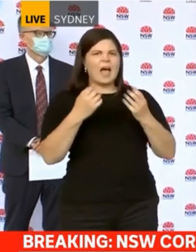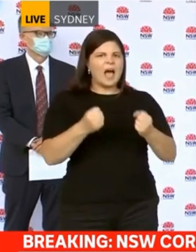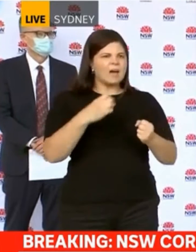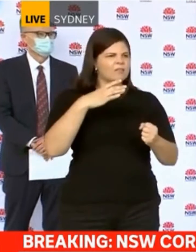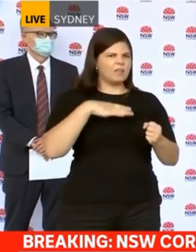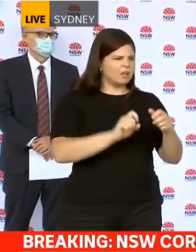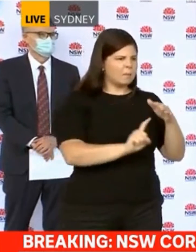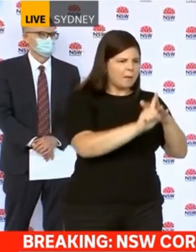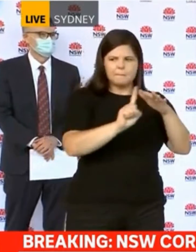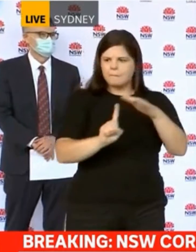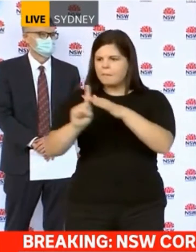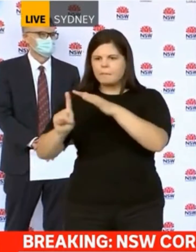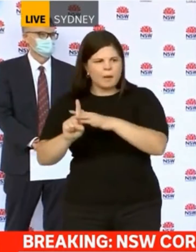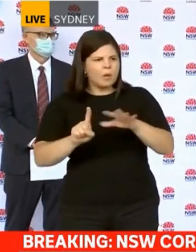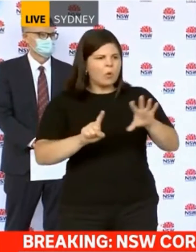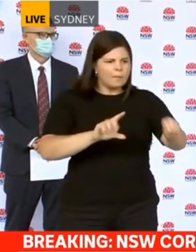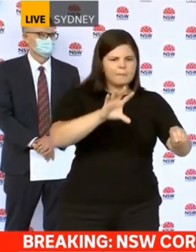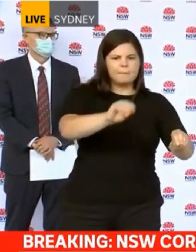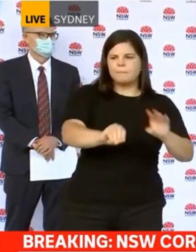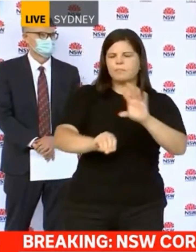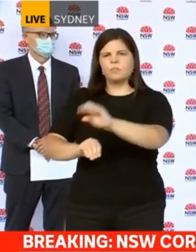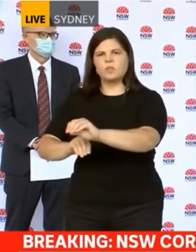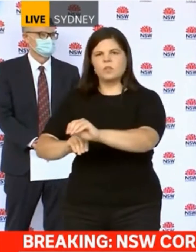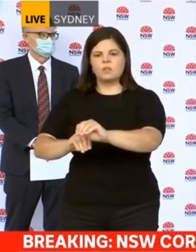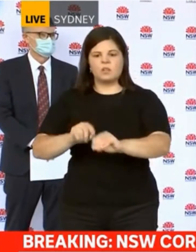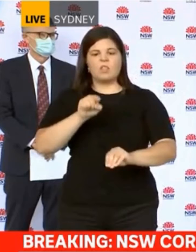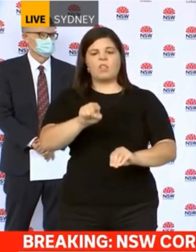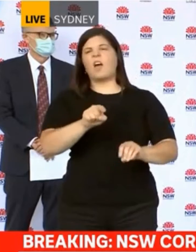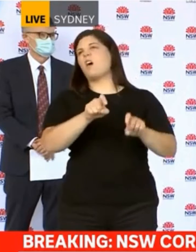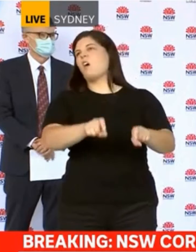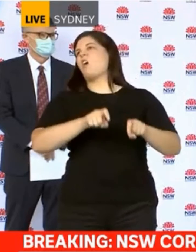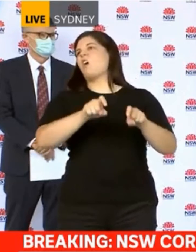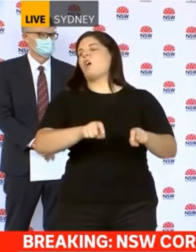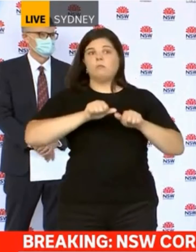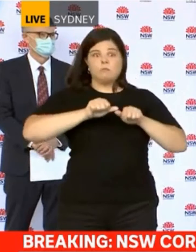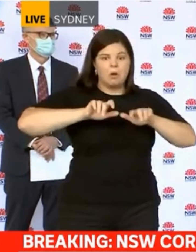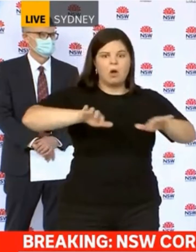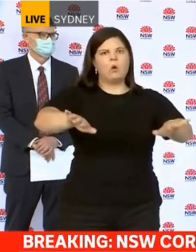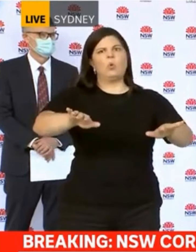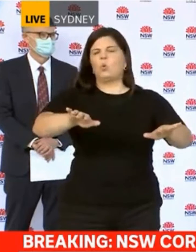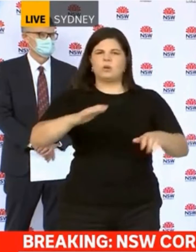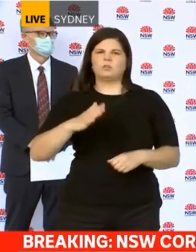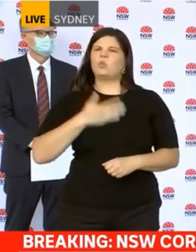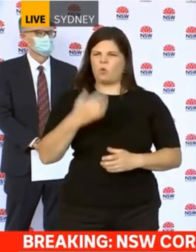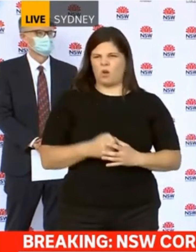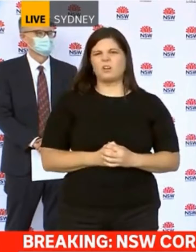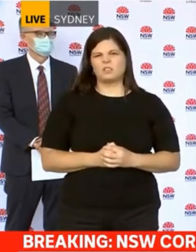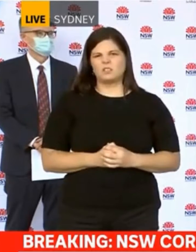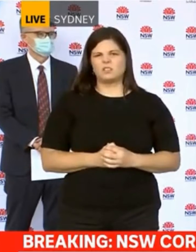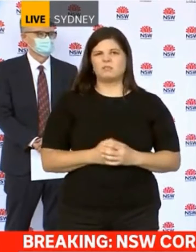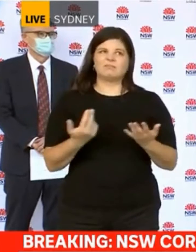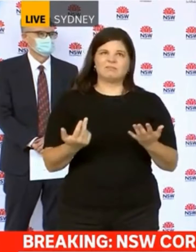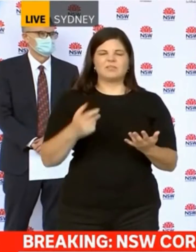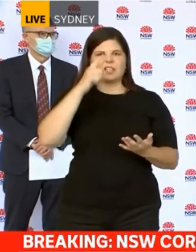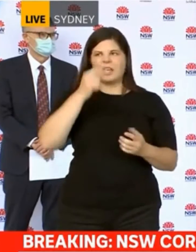disease are still there and we can't allow any of those remnants to become or lead to another super spreading event which takes us back to